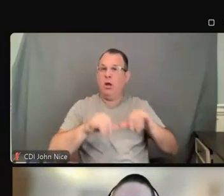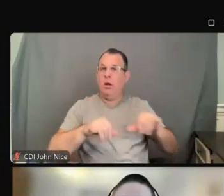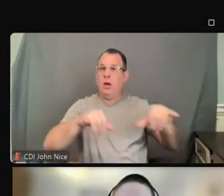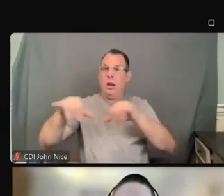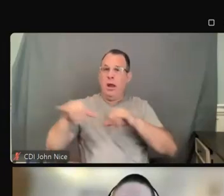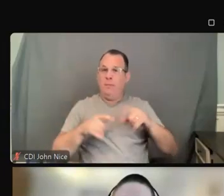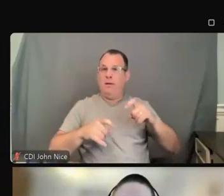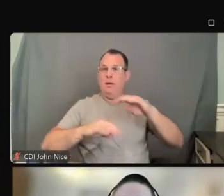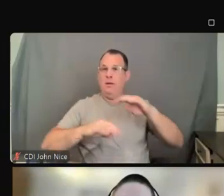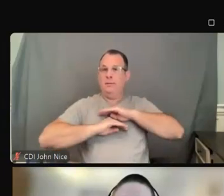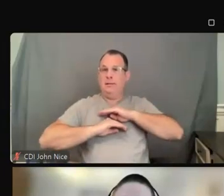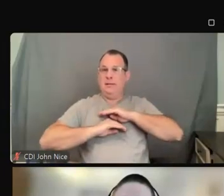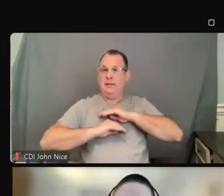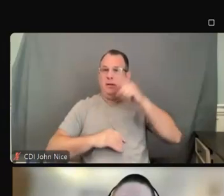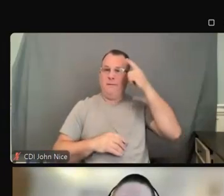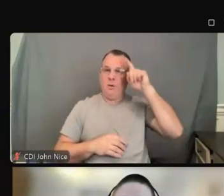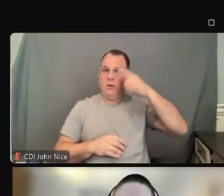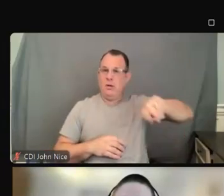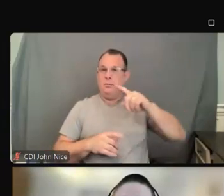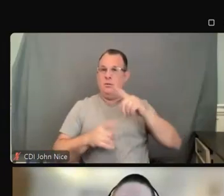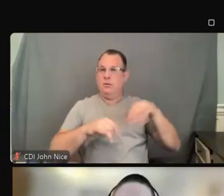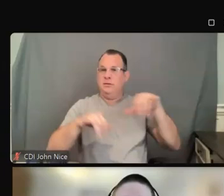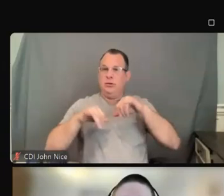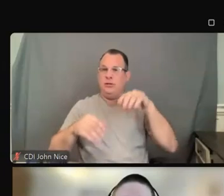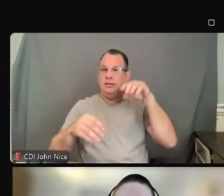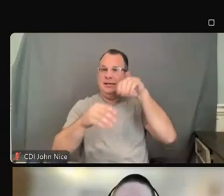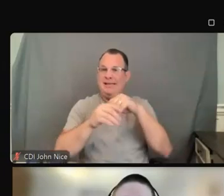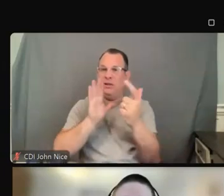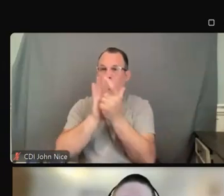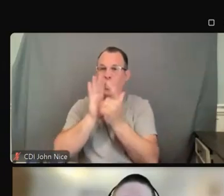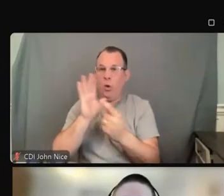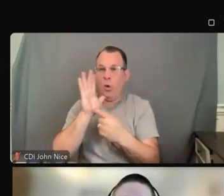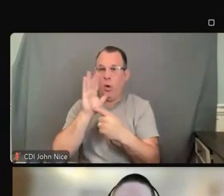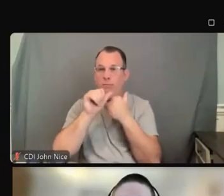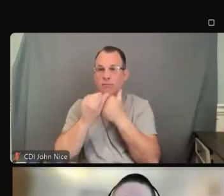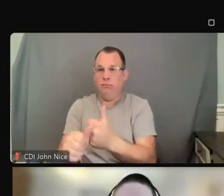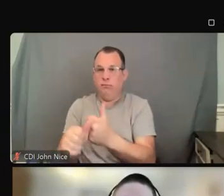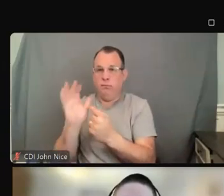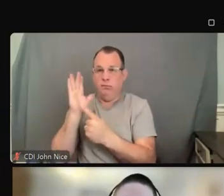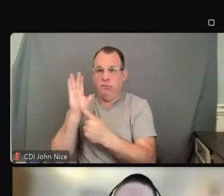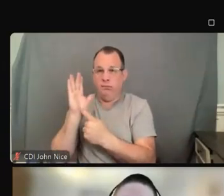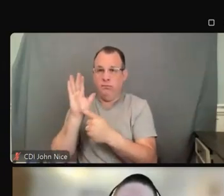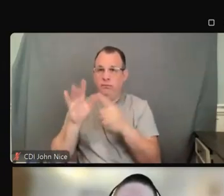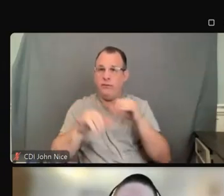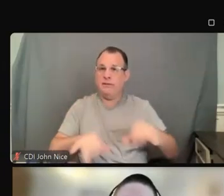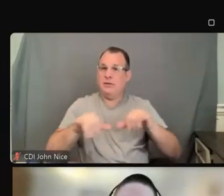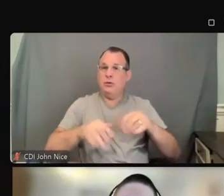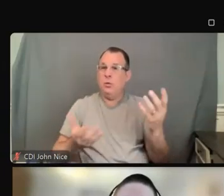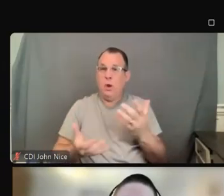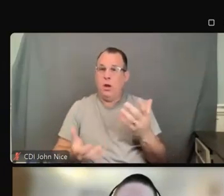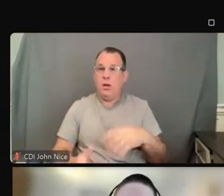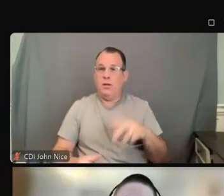written into law. And the standards are that the VRI must